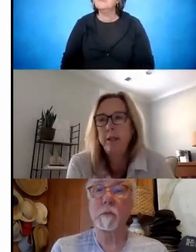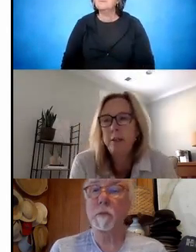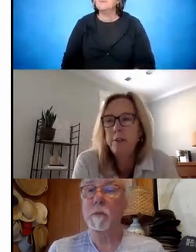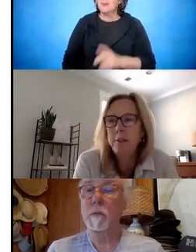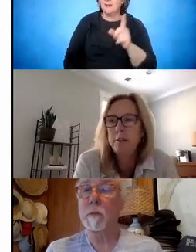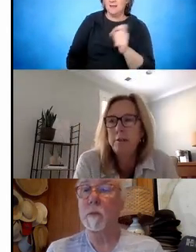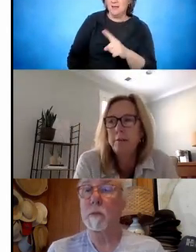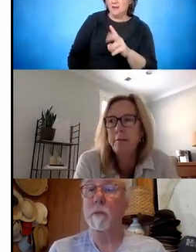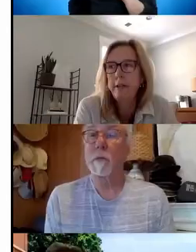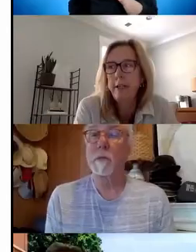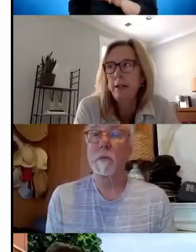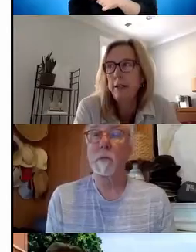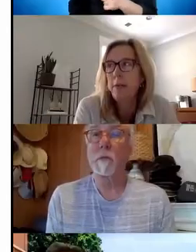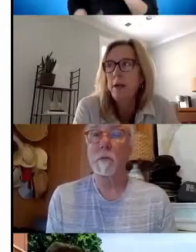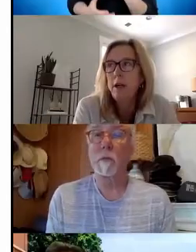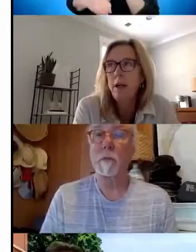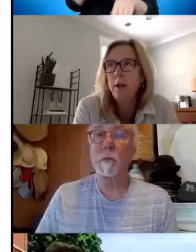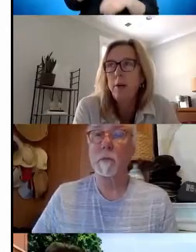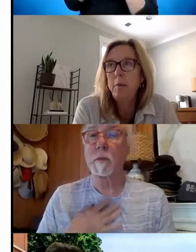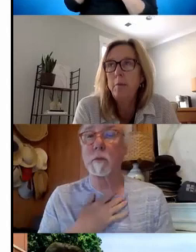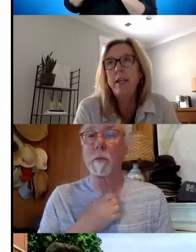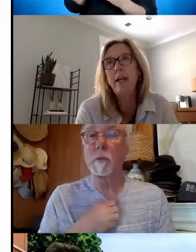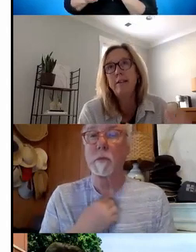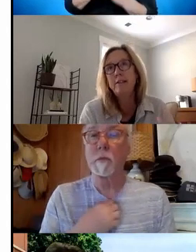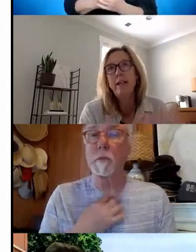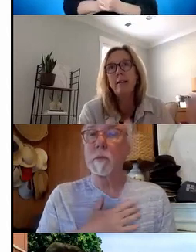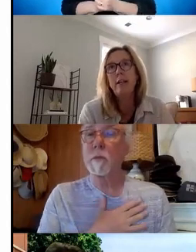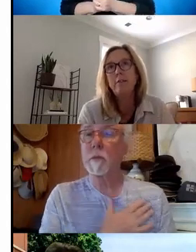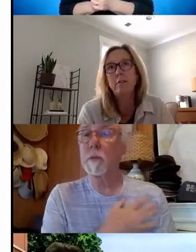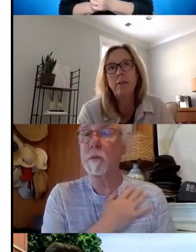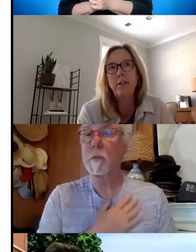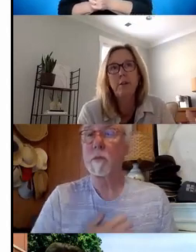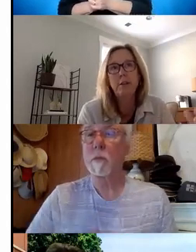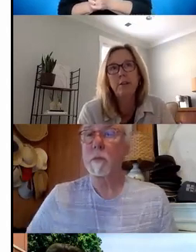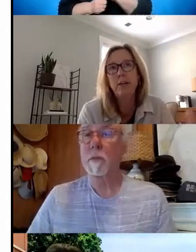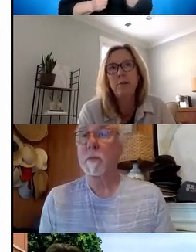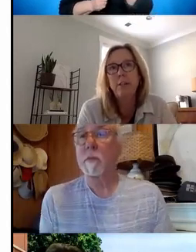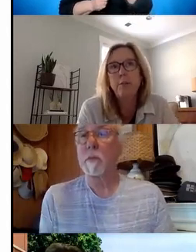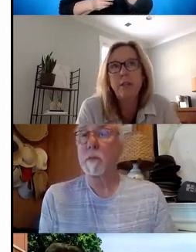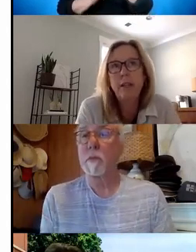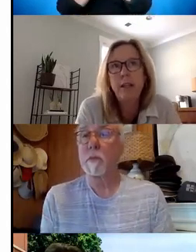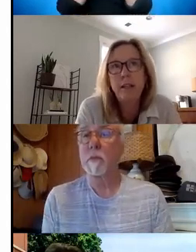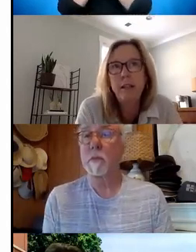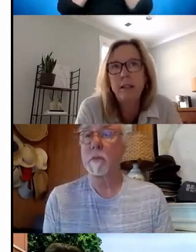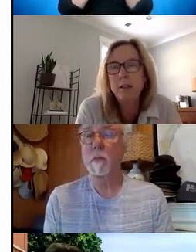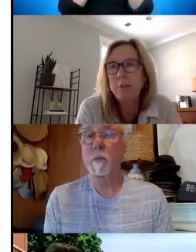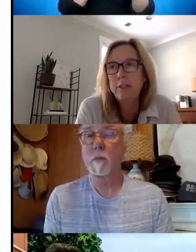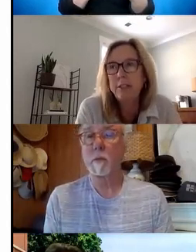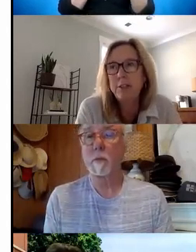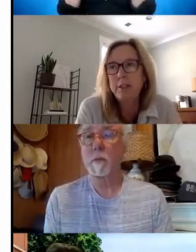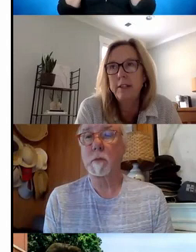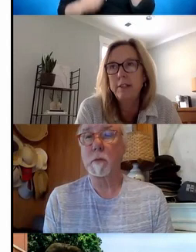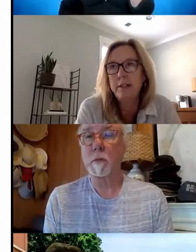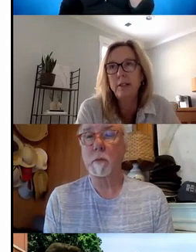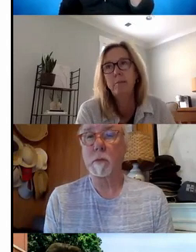jump in here too, friend. And, but yeah, at the state level, you know, there's outreach, but then at, in the local